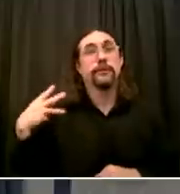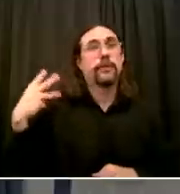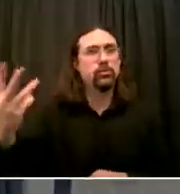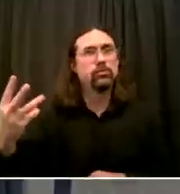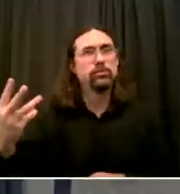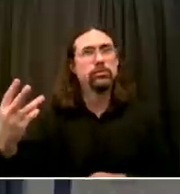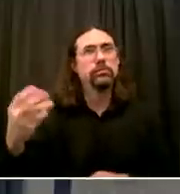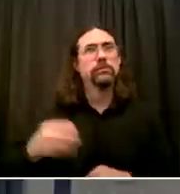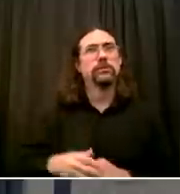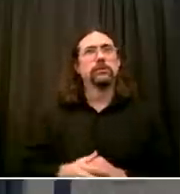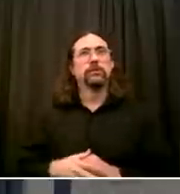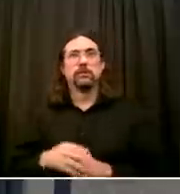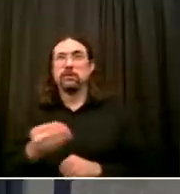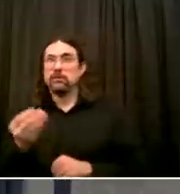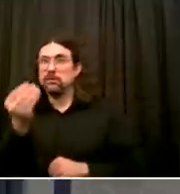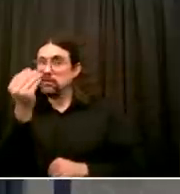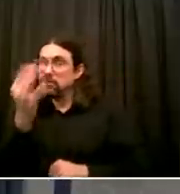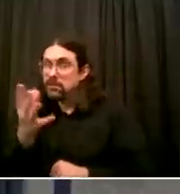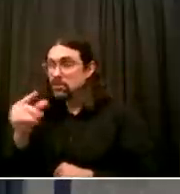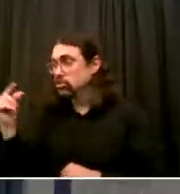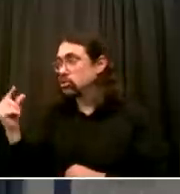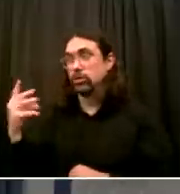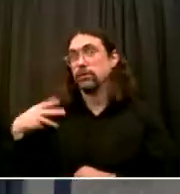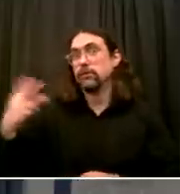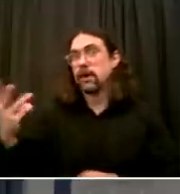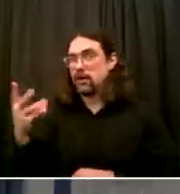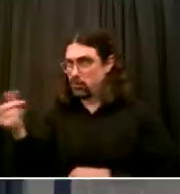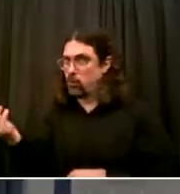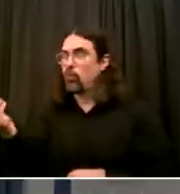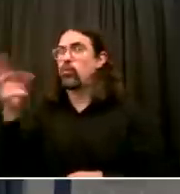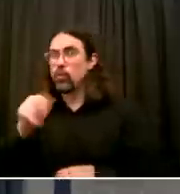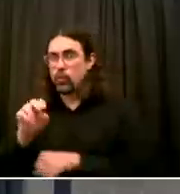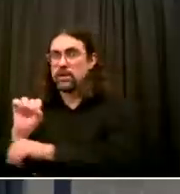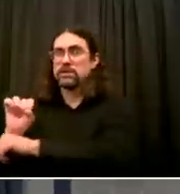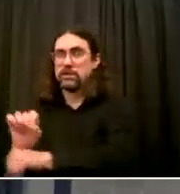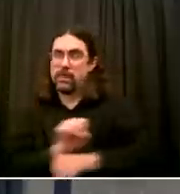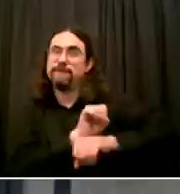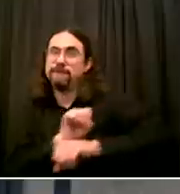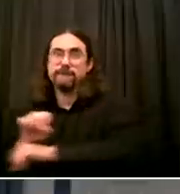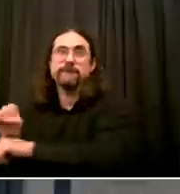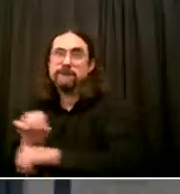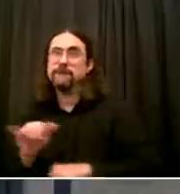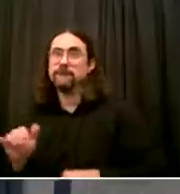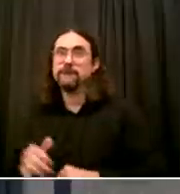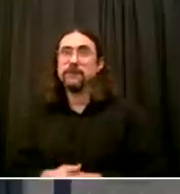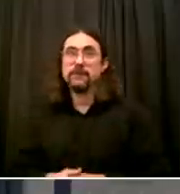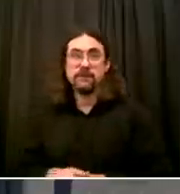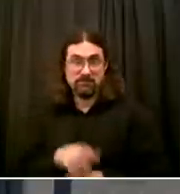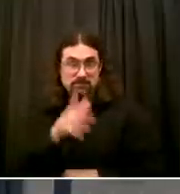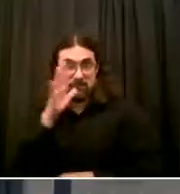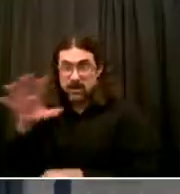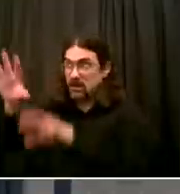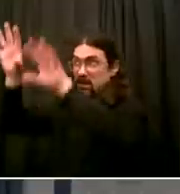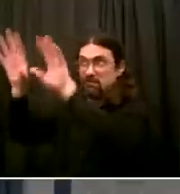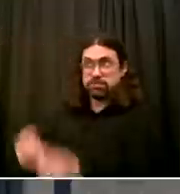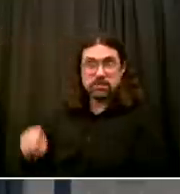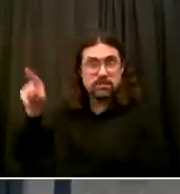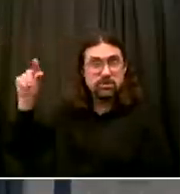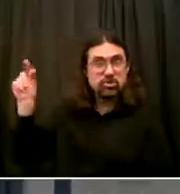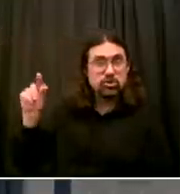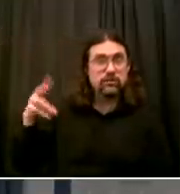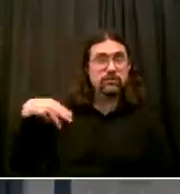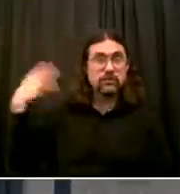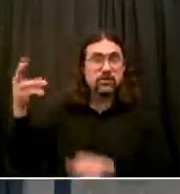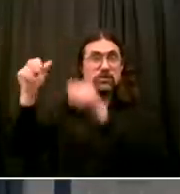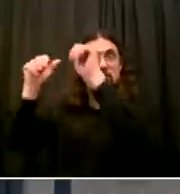Are we going to get rid of the statue of George Washington in City Hall? that going to become an issue? Is there a